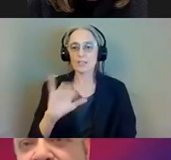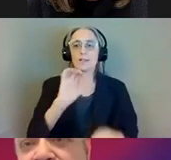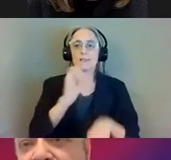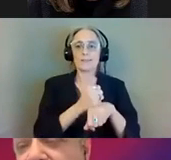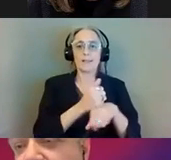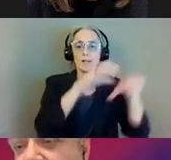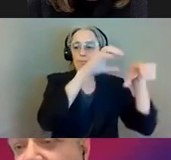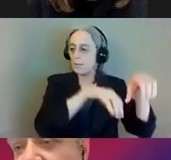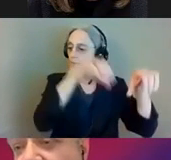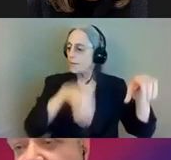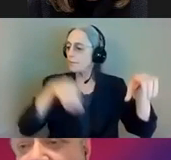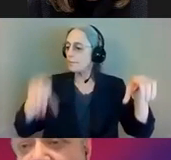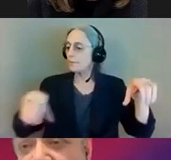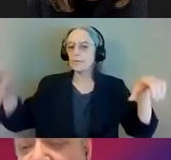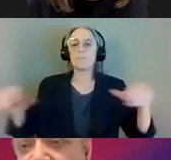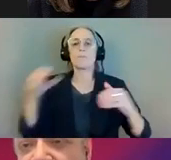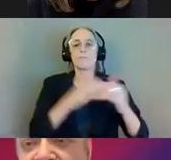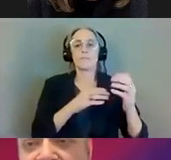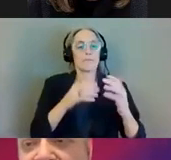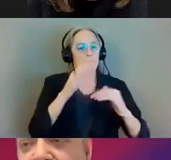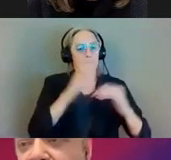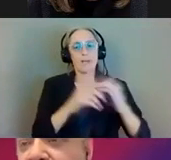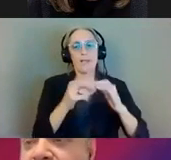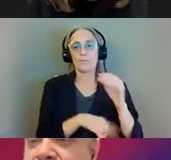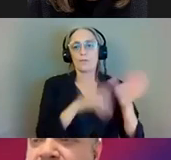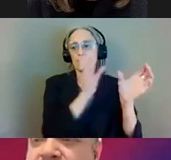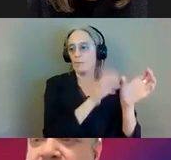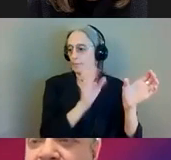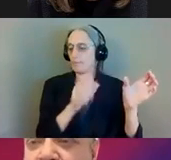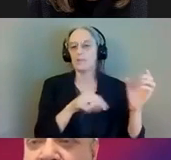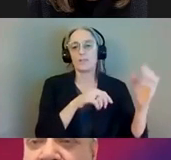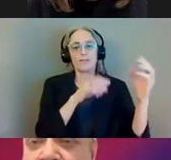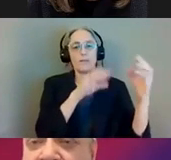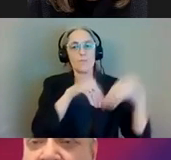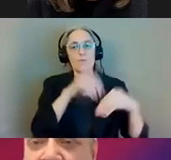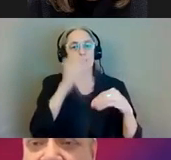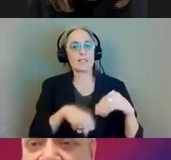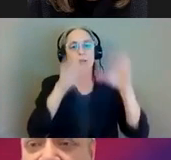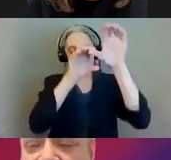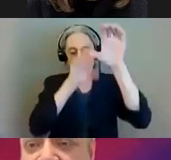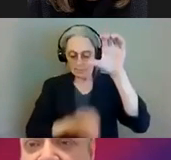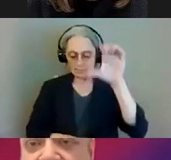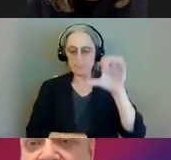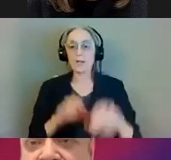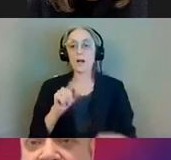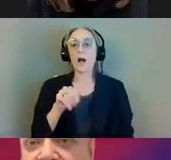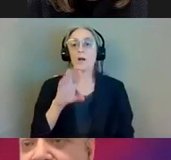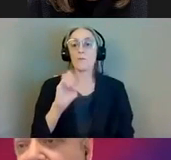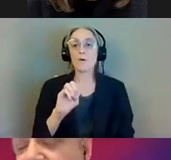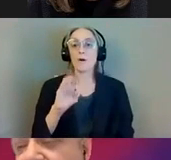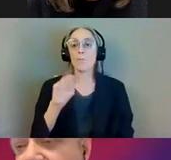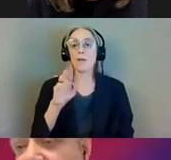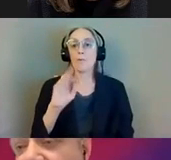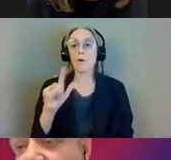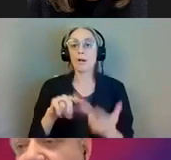building building the whole bridge span by span and moving on south so ardmore balmore on ainsley are highlighted here